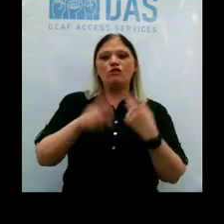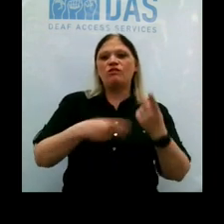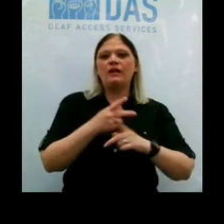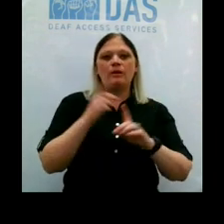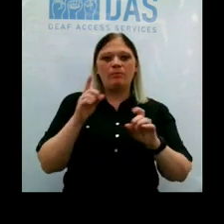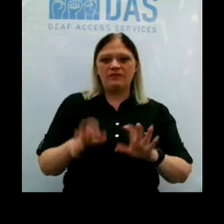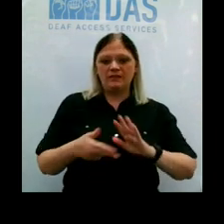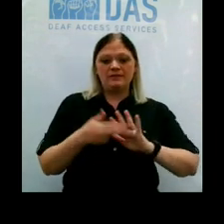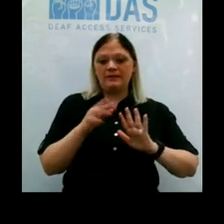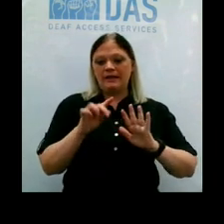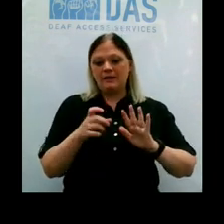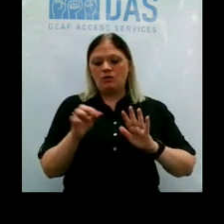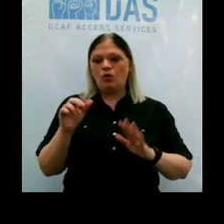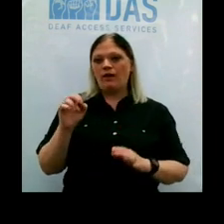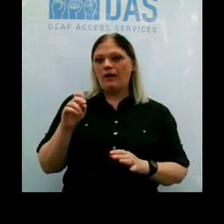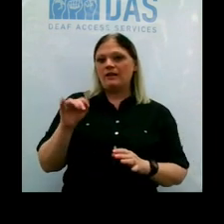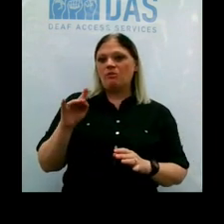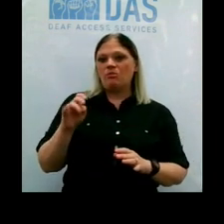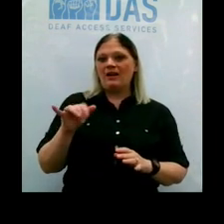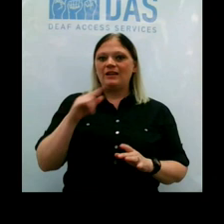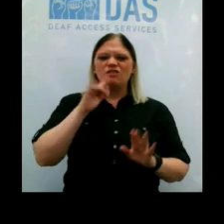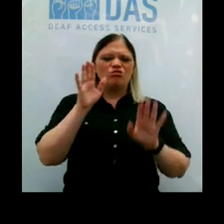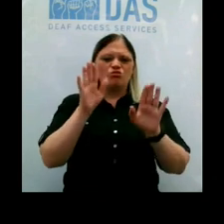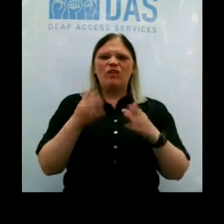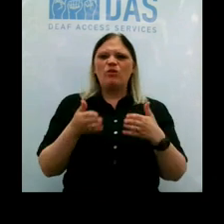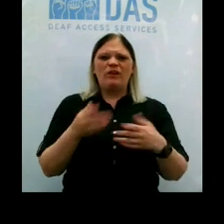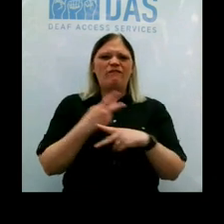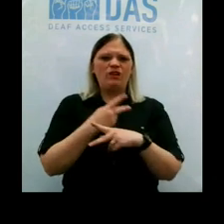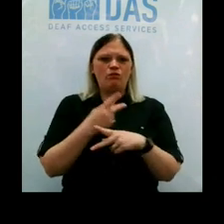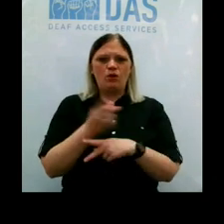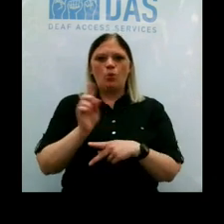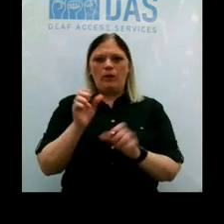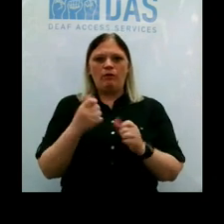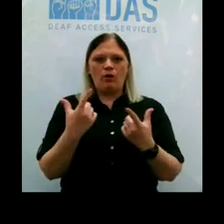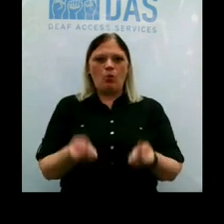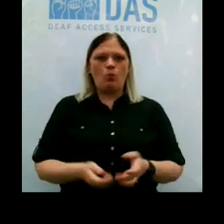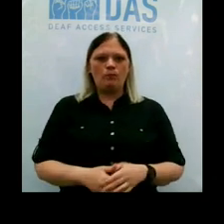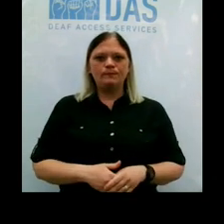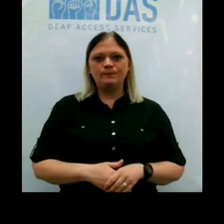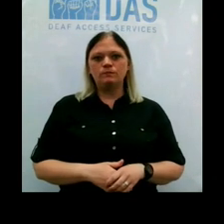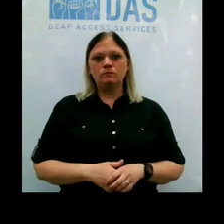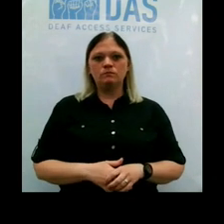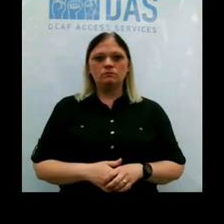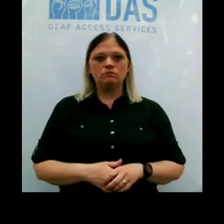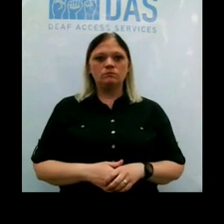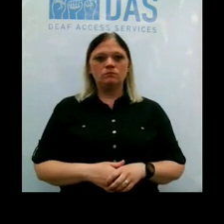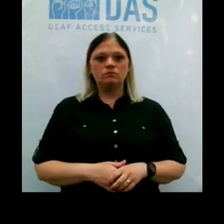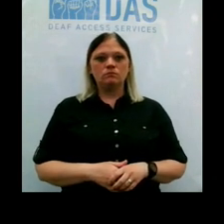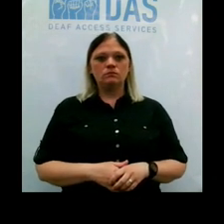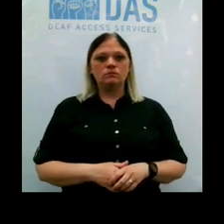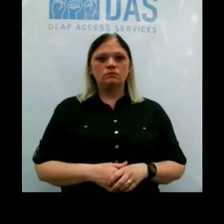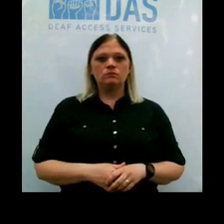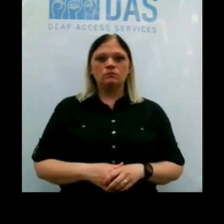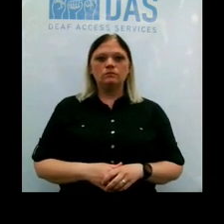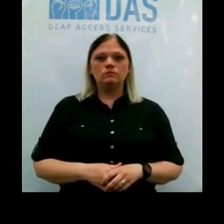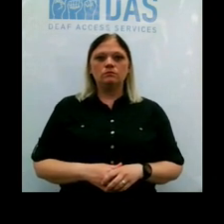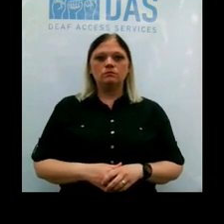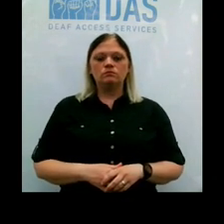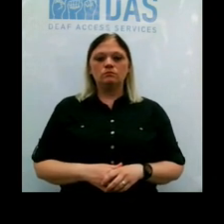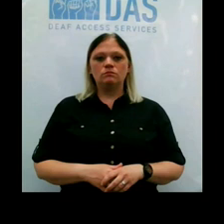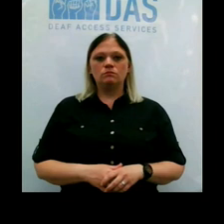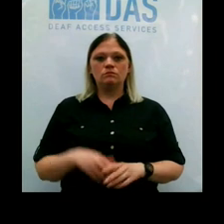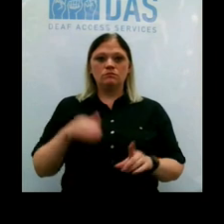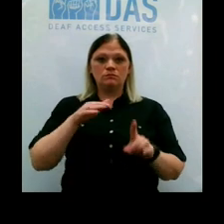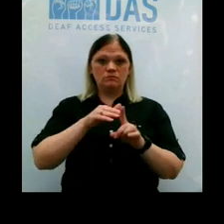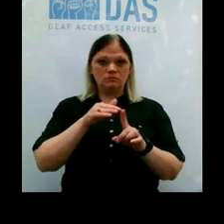test or an antibody test. This is a great way to figure out where you can go. And then just want to remind everybody